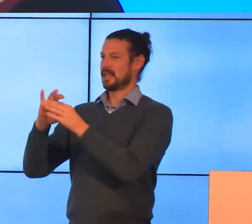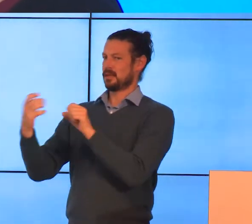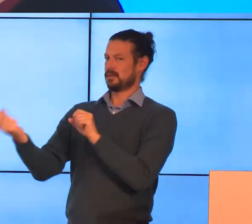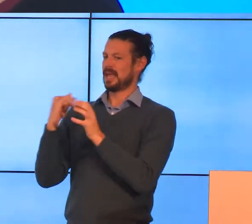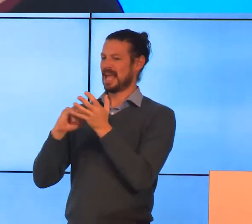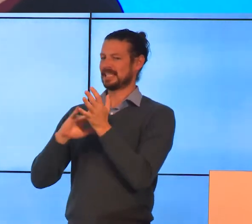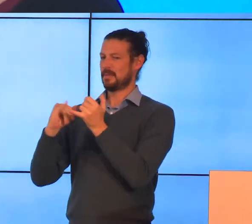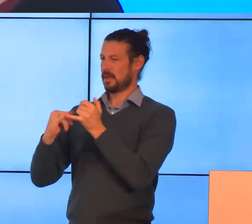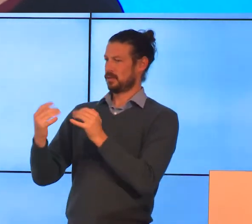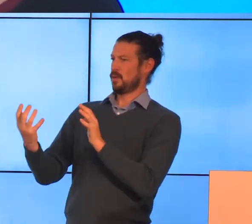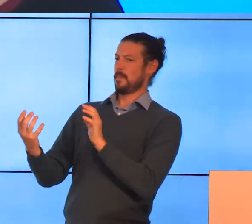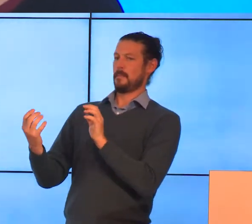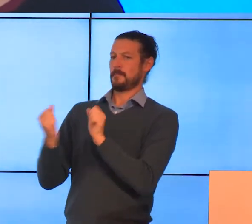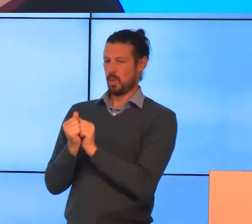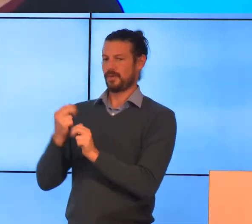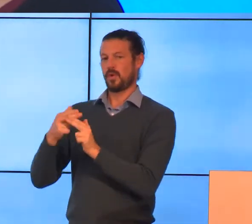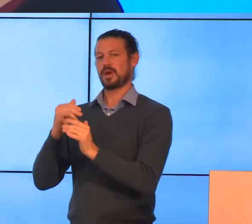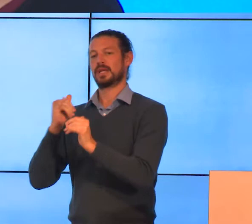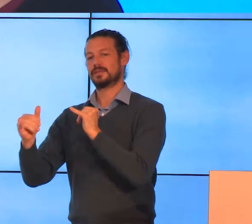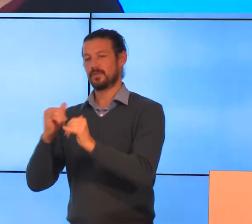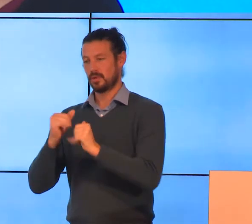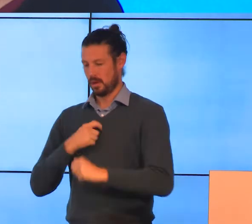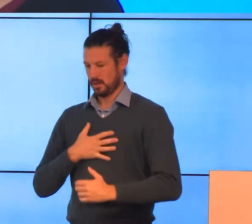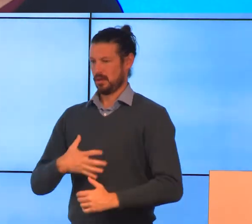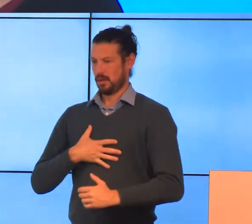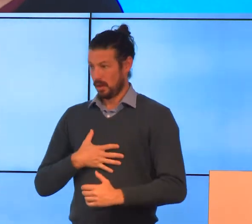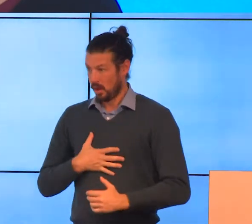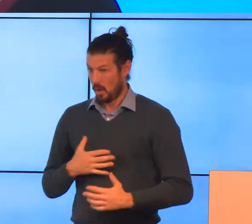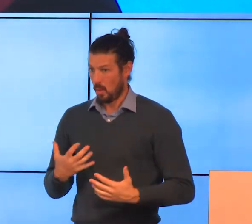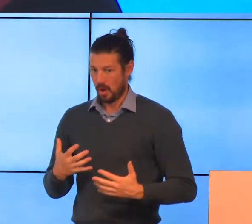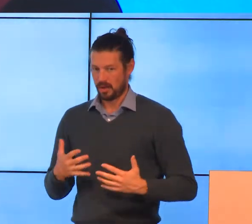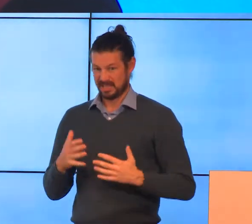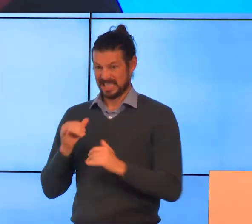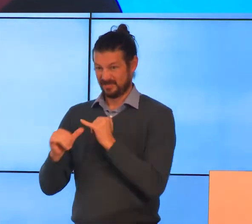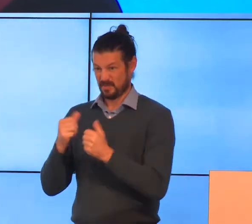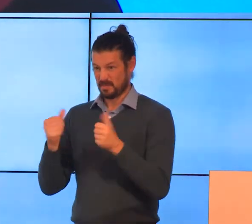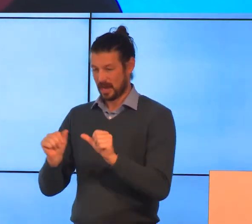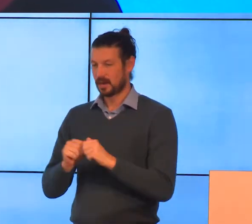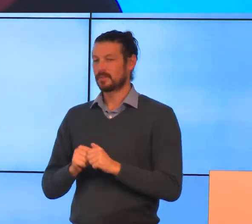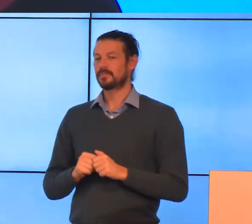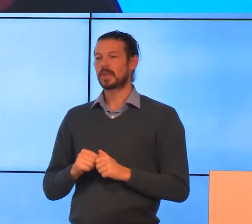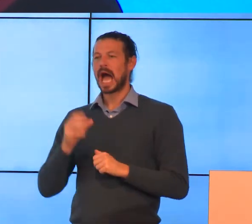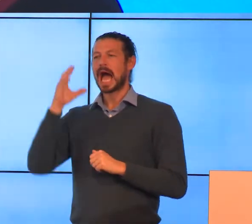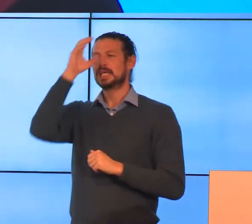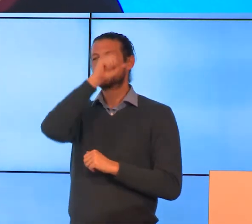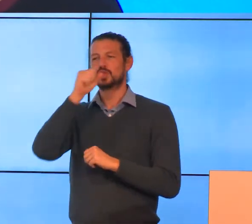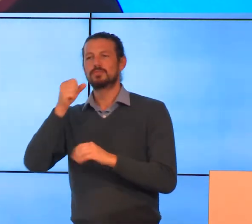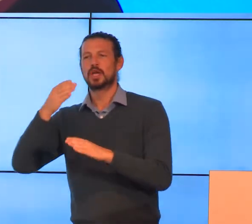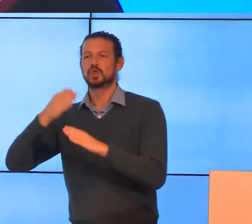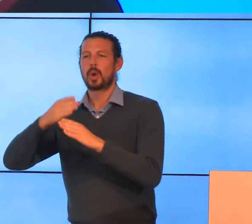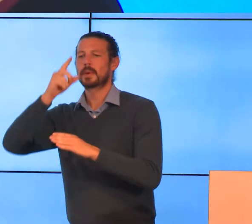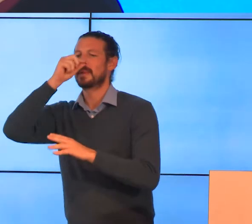booking me in for an interview. I hyperventilated when I got it. I'm assuming it's a job capacity